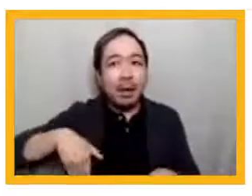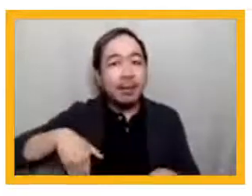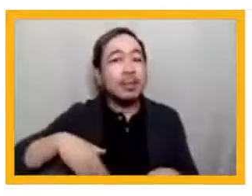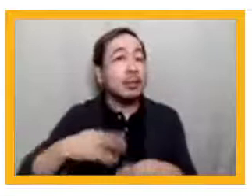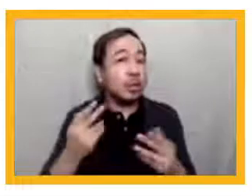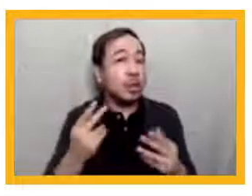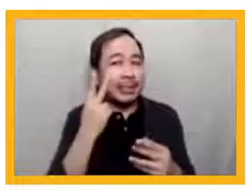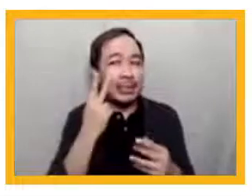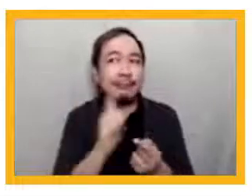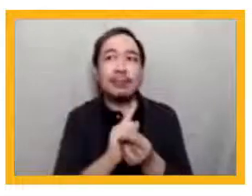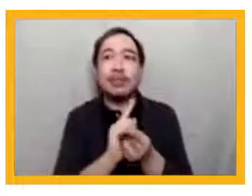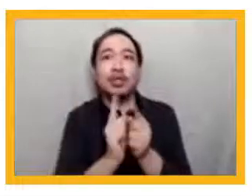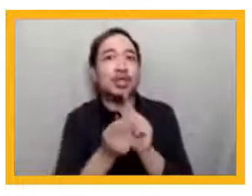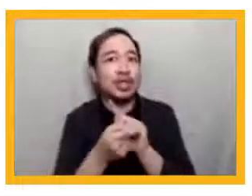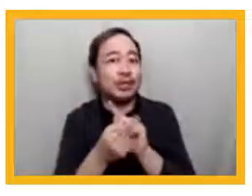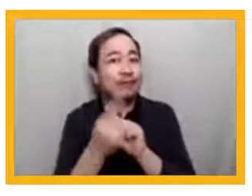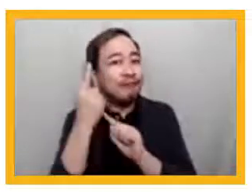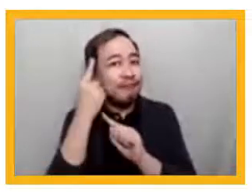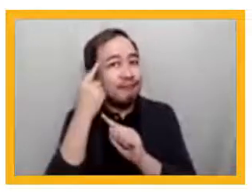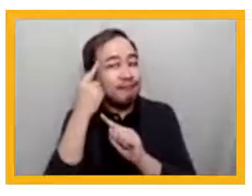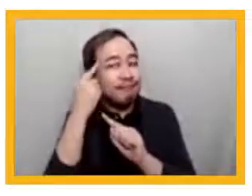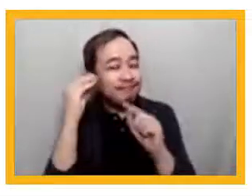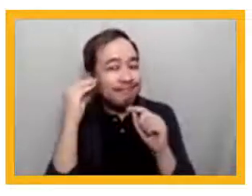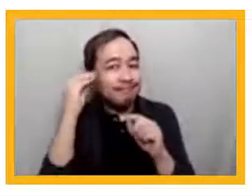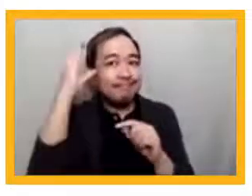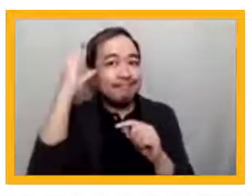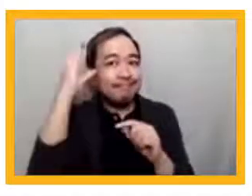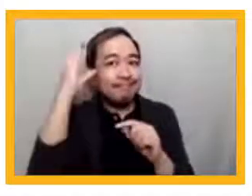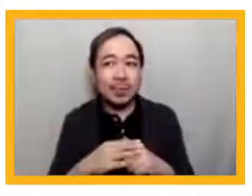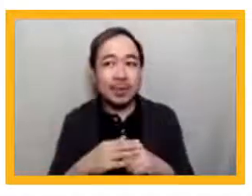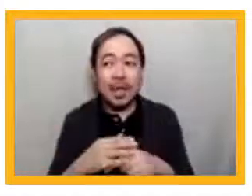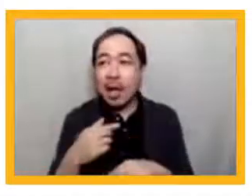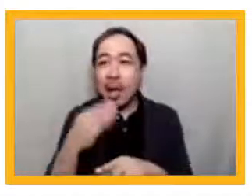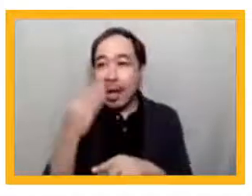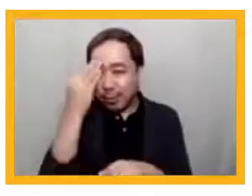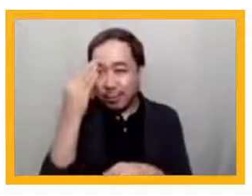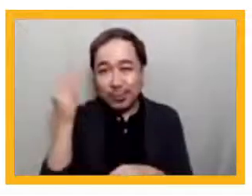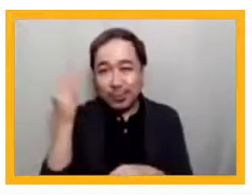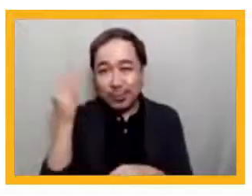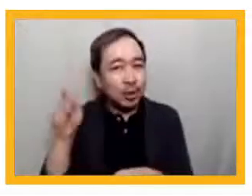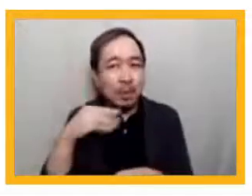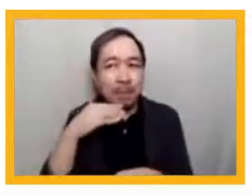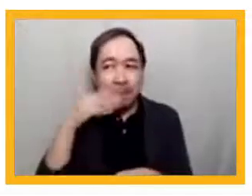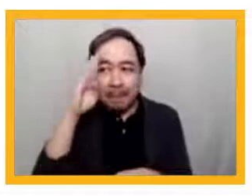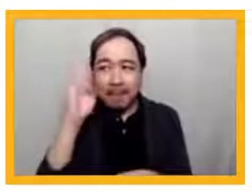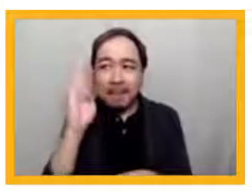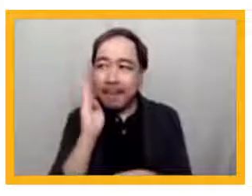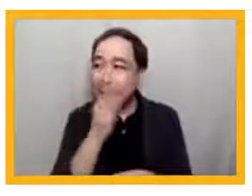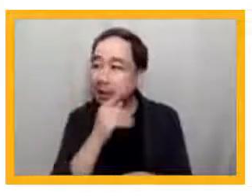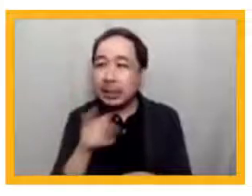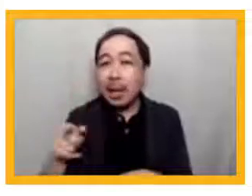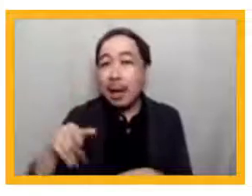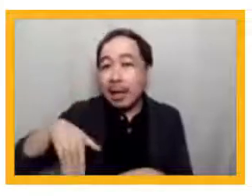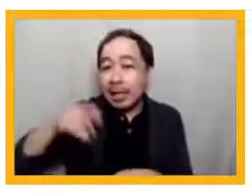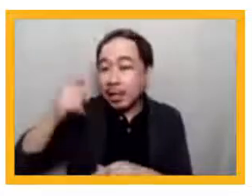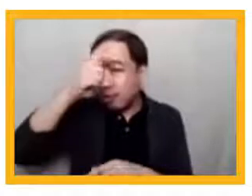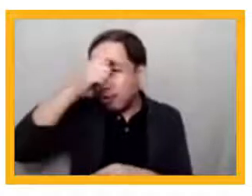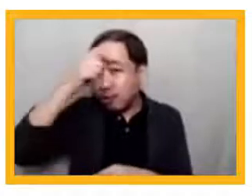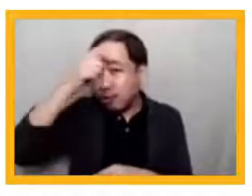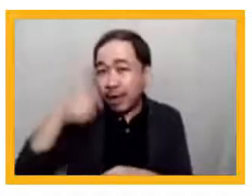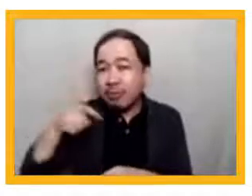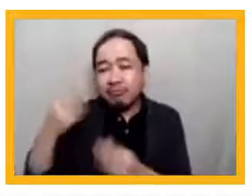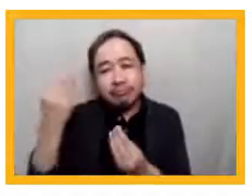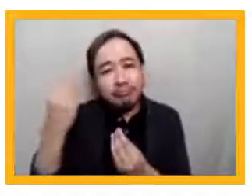a shift to growth mindset. I also remember parents who despite not graduating from schools themselves shared that they've